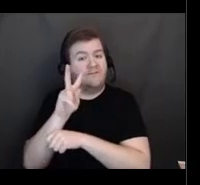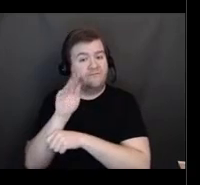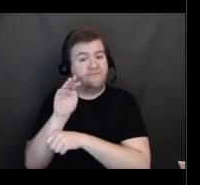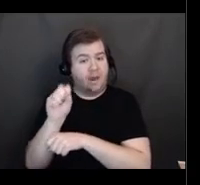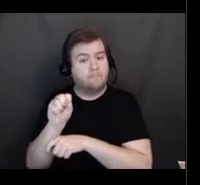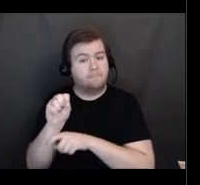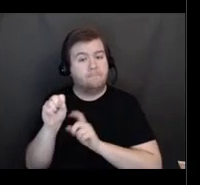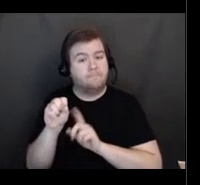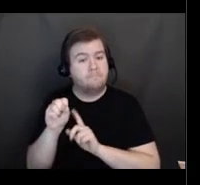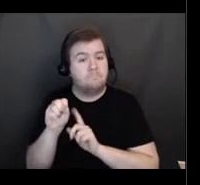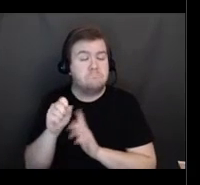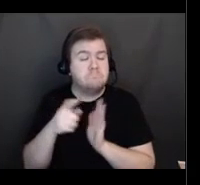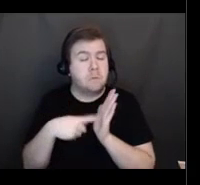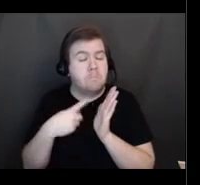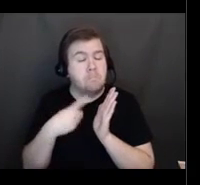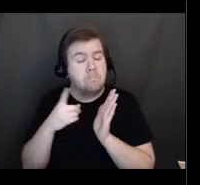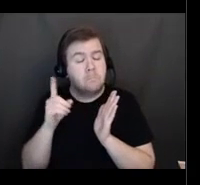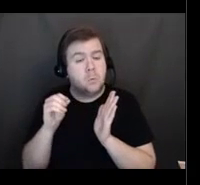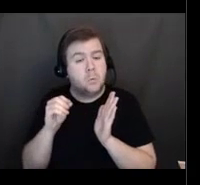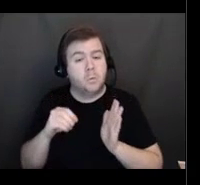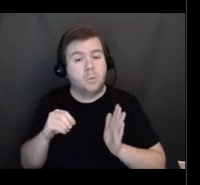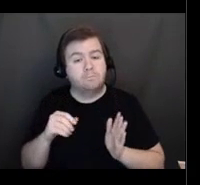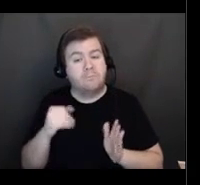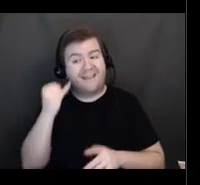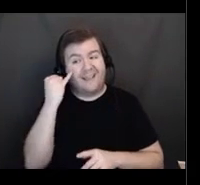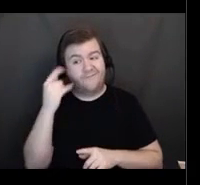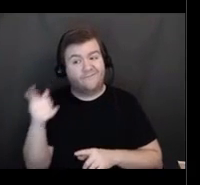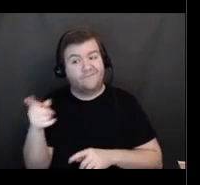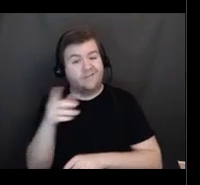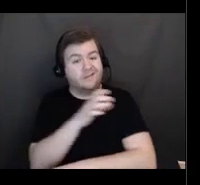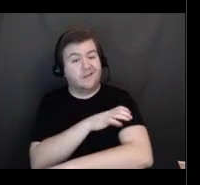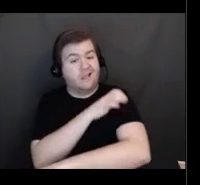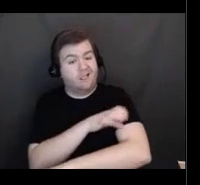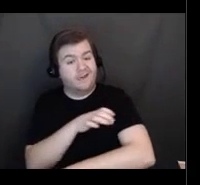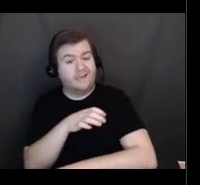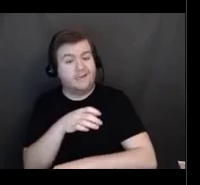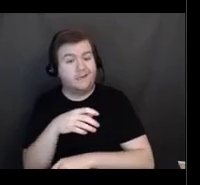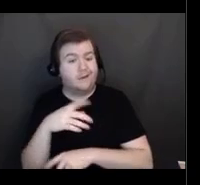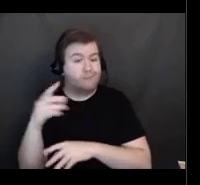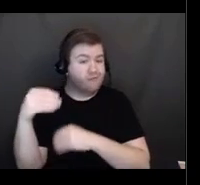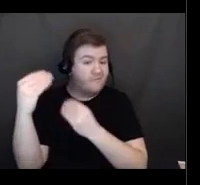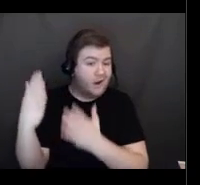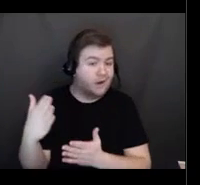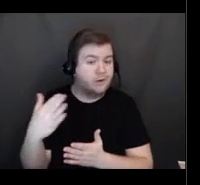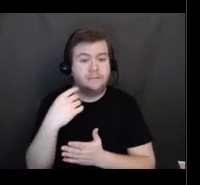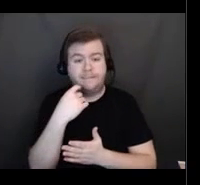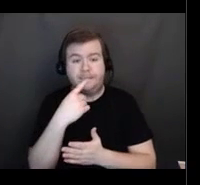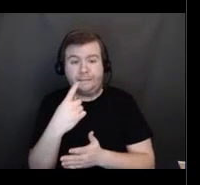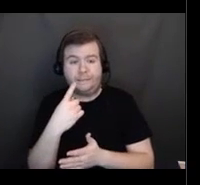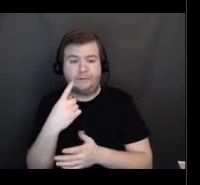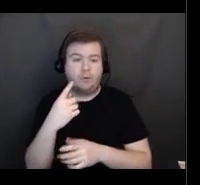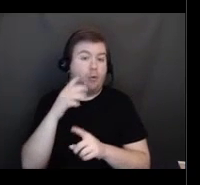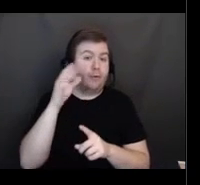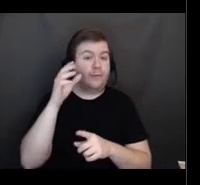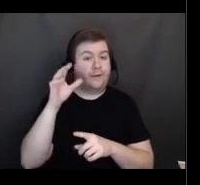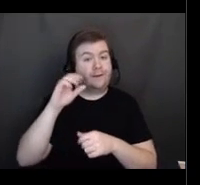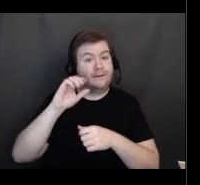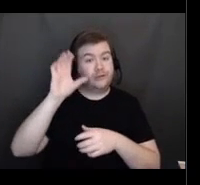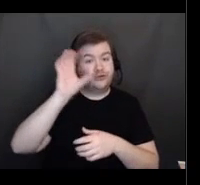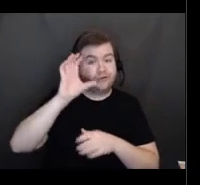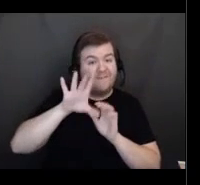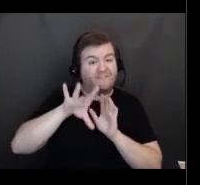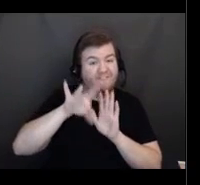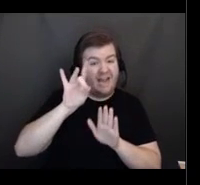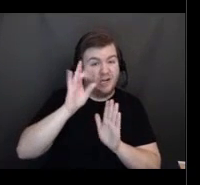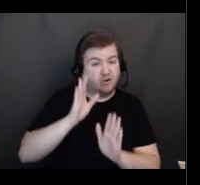If you are directed by a provider or the Connecticut COVID vaccine finder search, they will need to